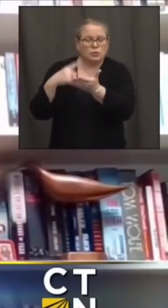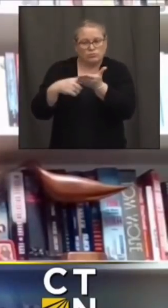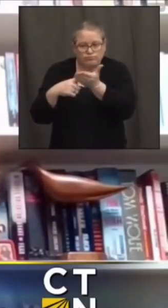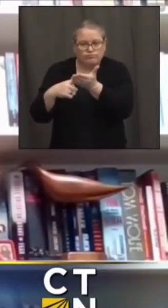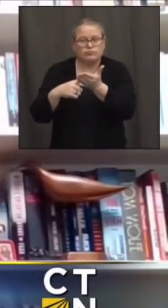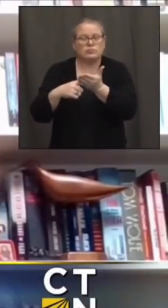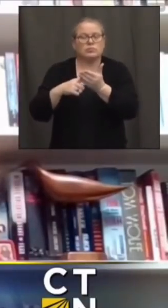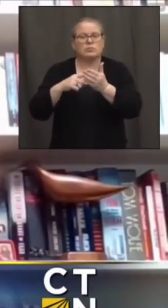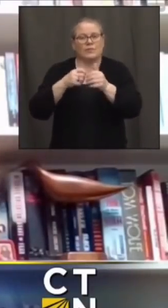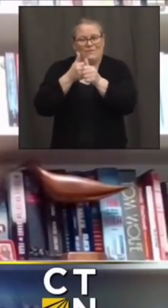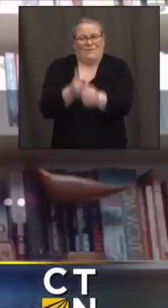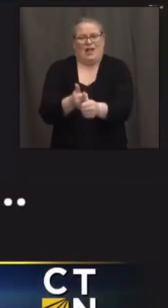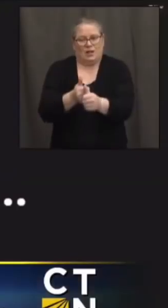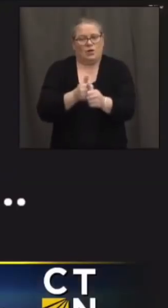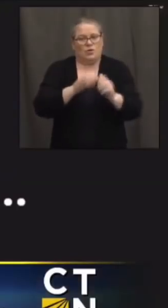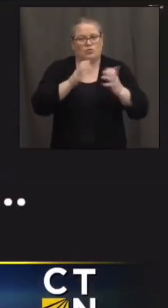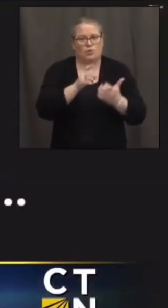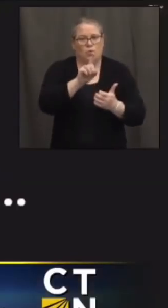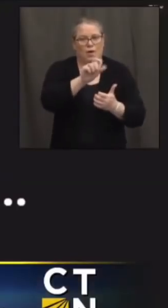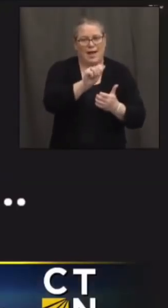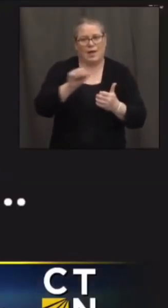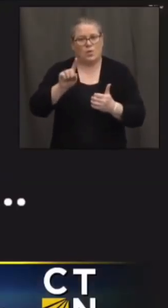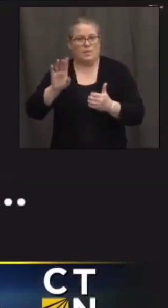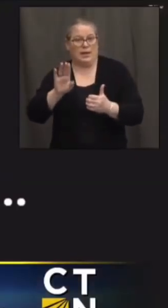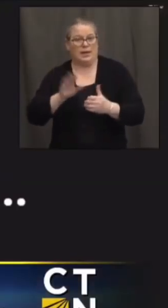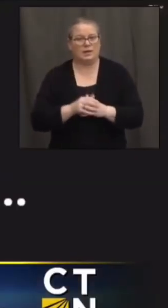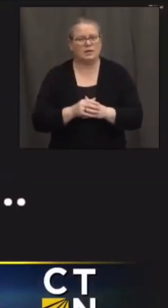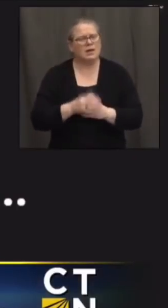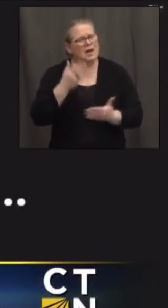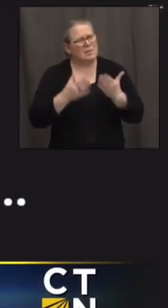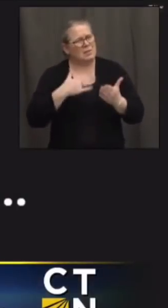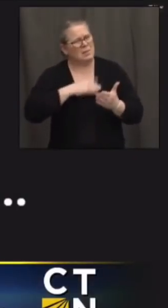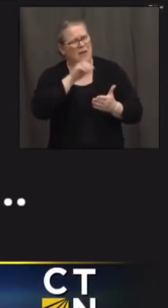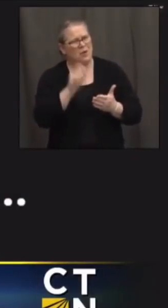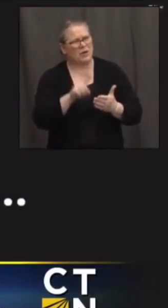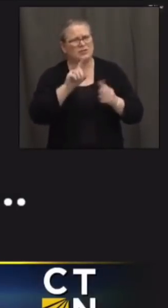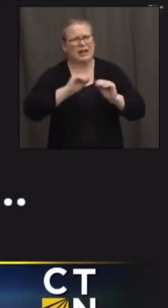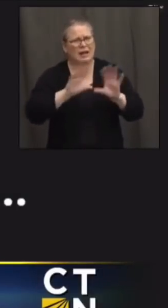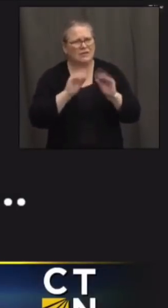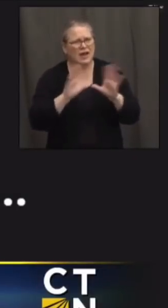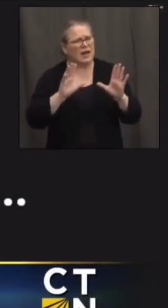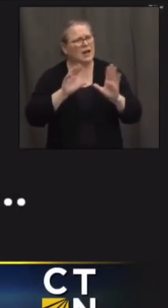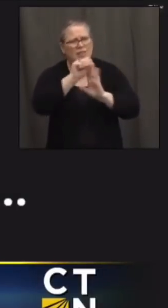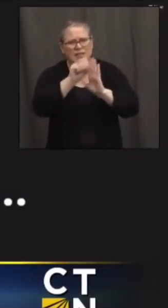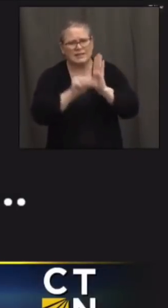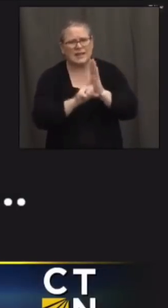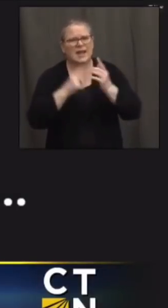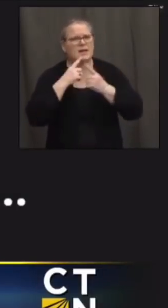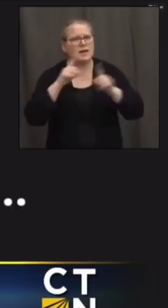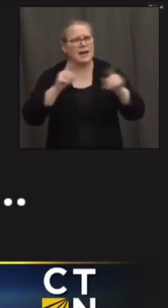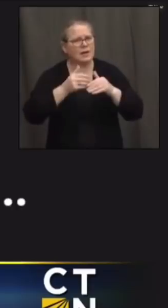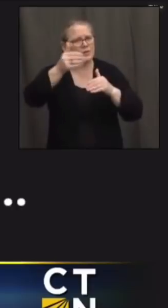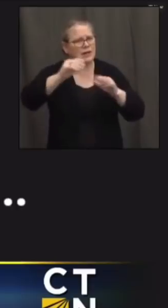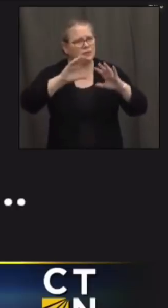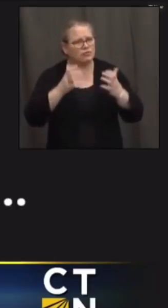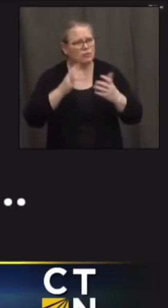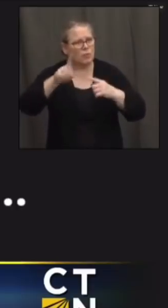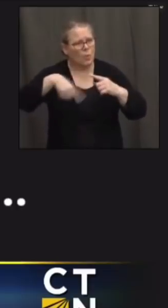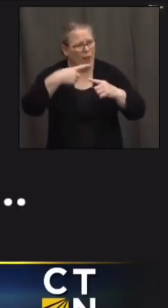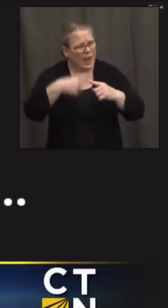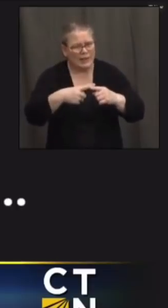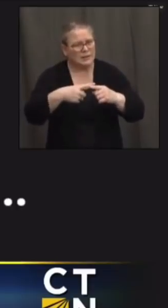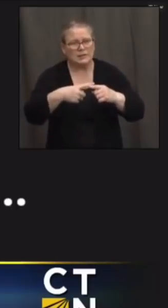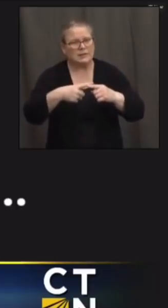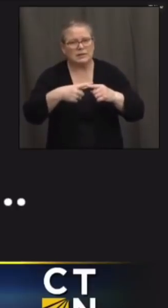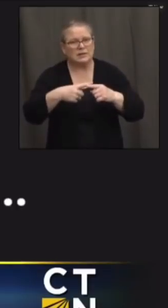sorry maybe i should have clarified my question more i'm asking when the state will announce the next groups even if those groups